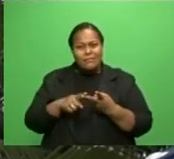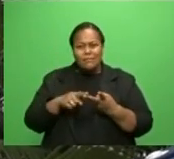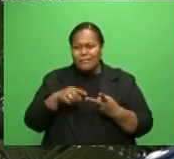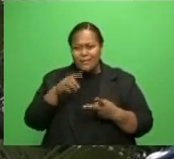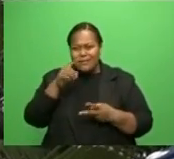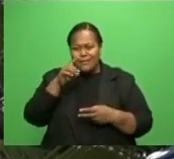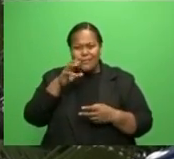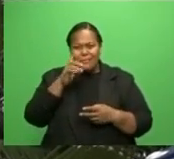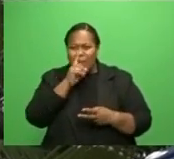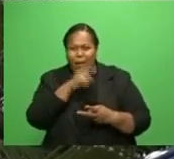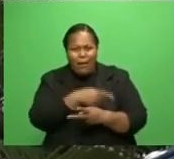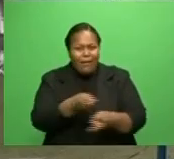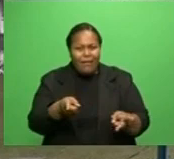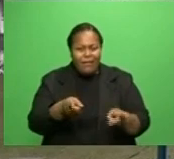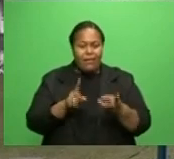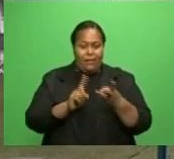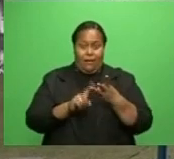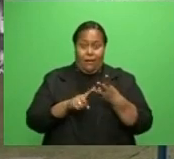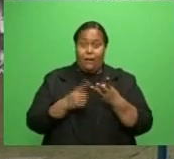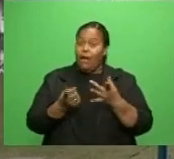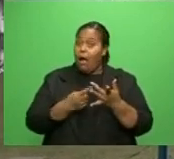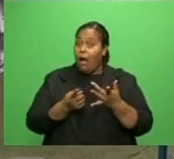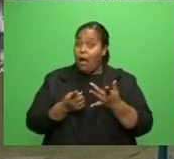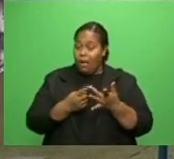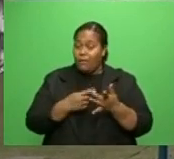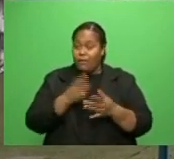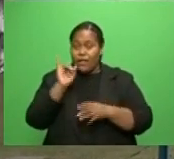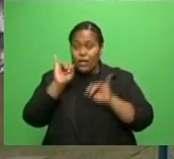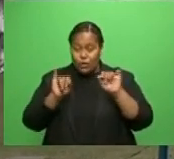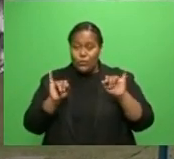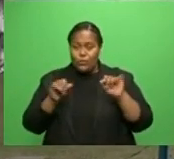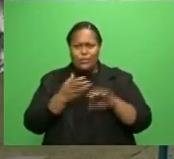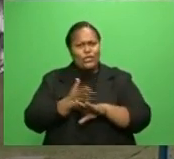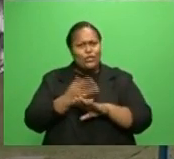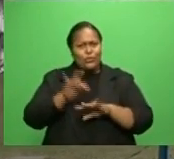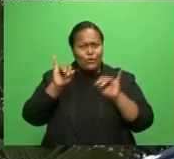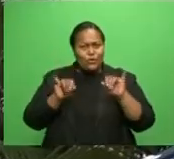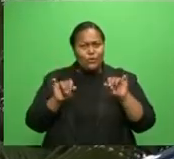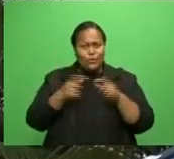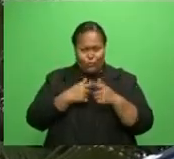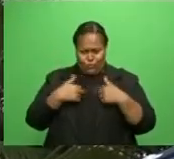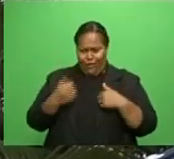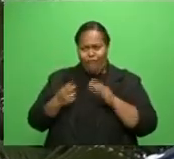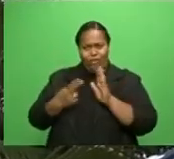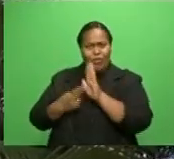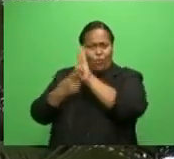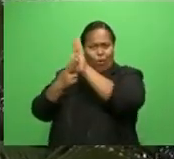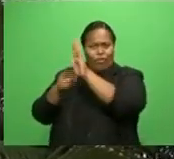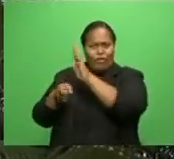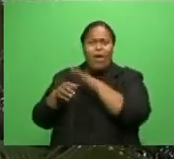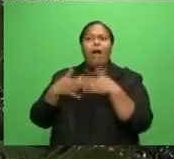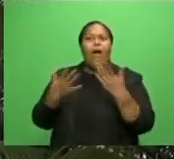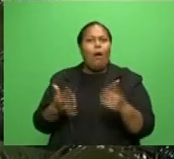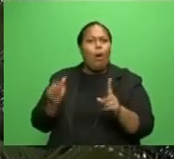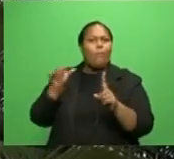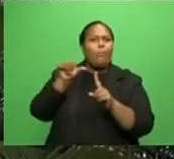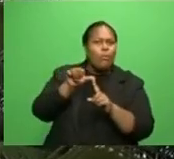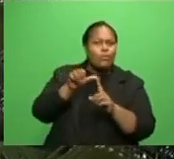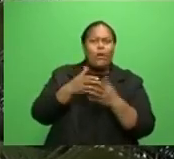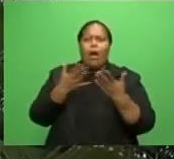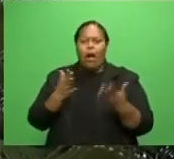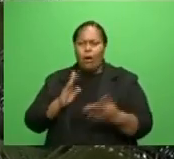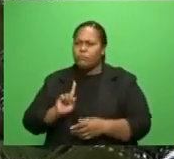and other issues, new issues that we are facing here in the Northern Division. How to approach them and